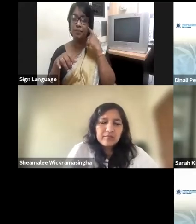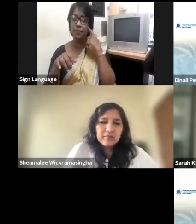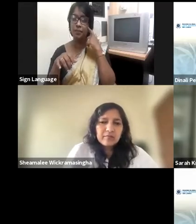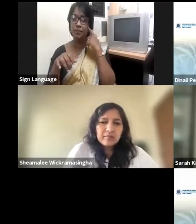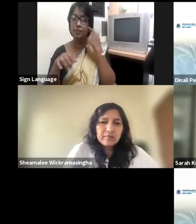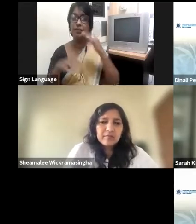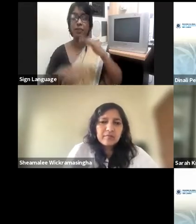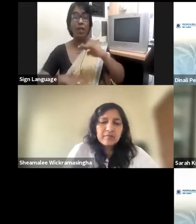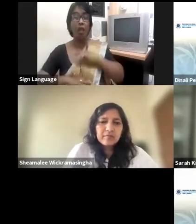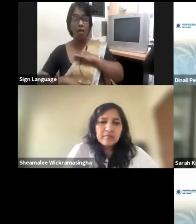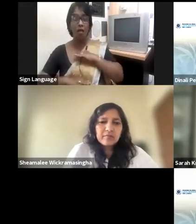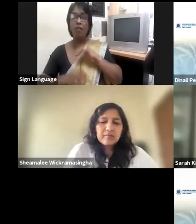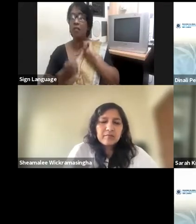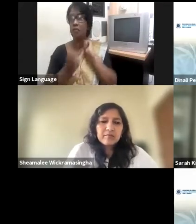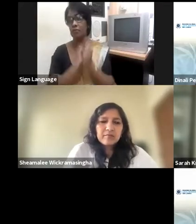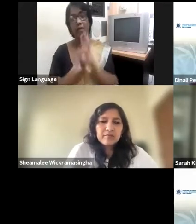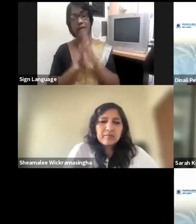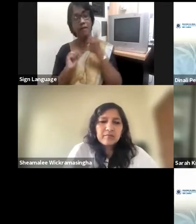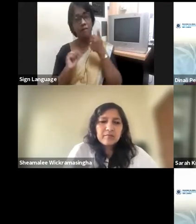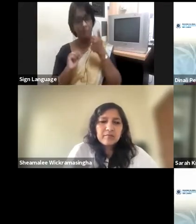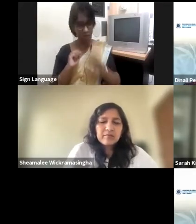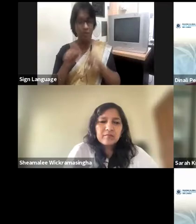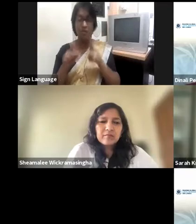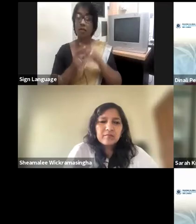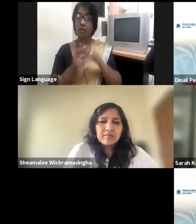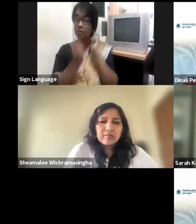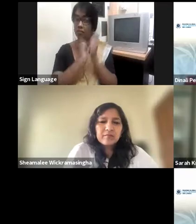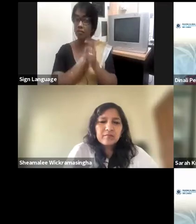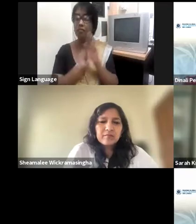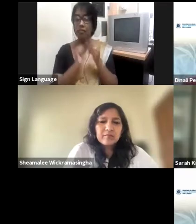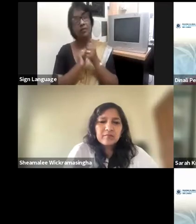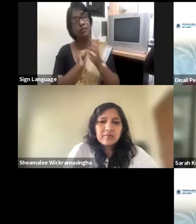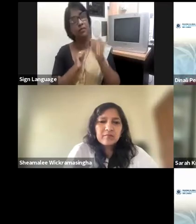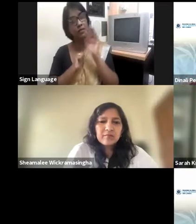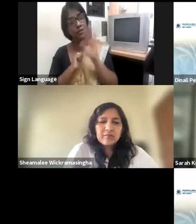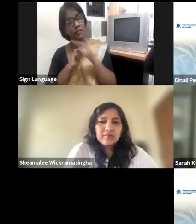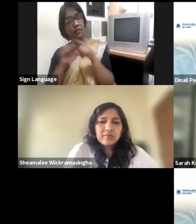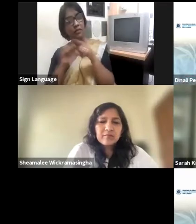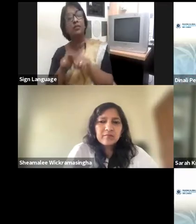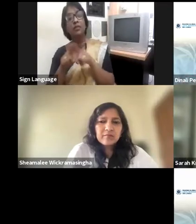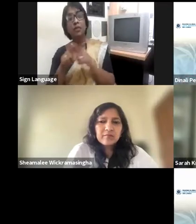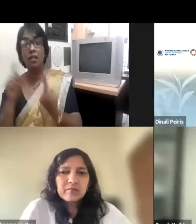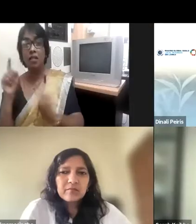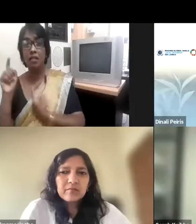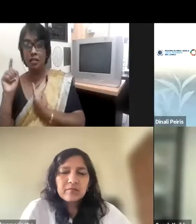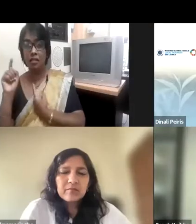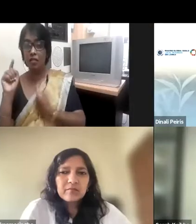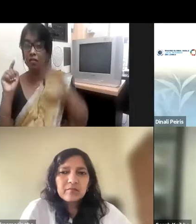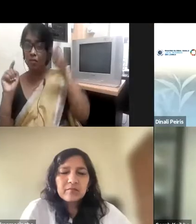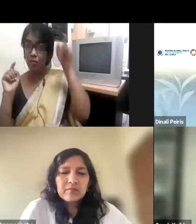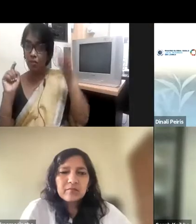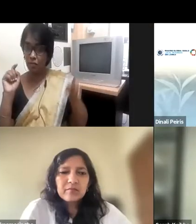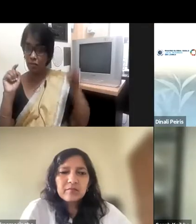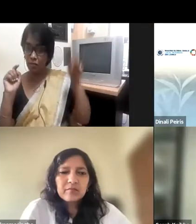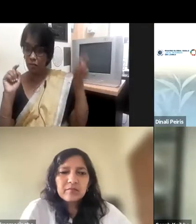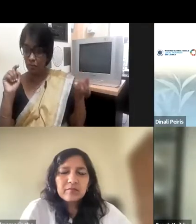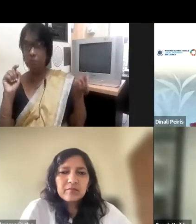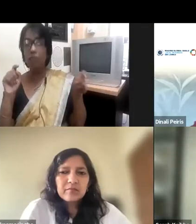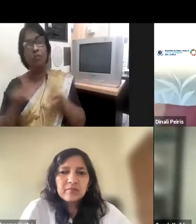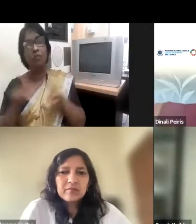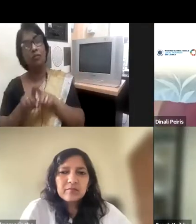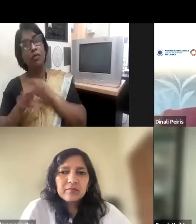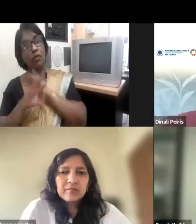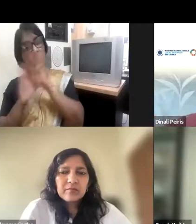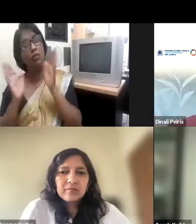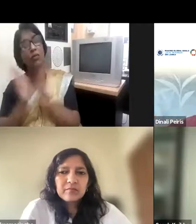deep kind of change. I think all of the individuals that I'm lucky to be on the panel with are really personifying being that kind